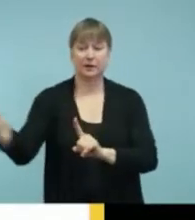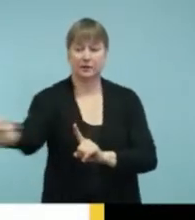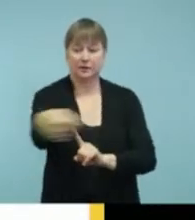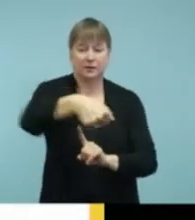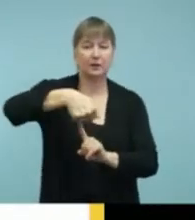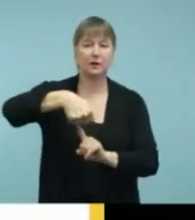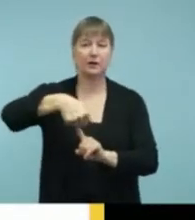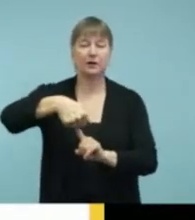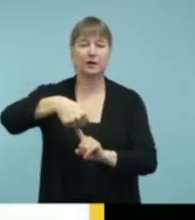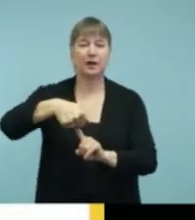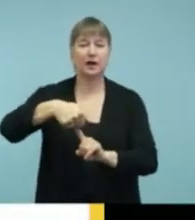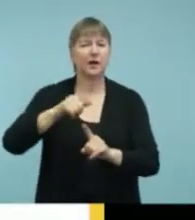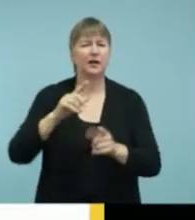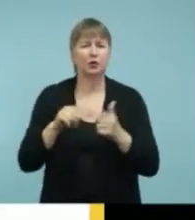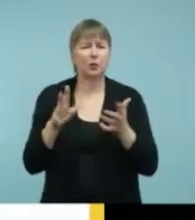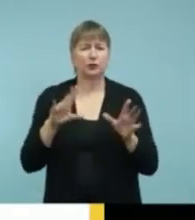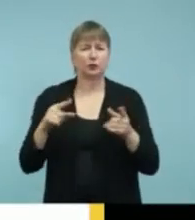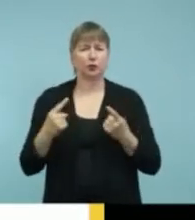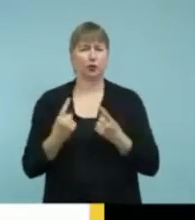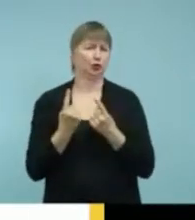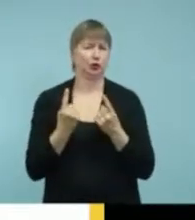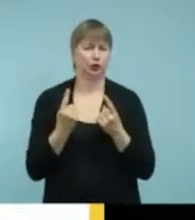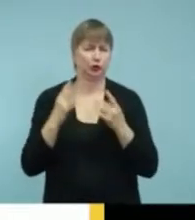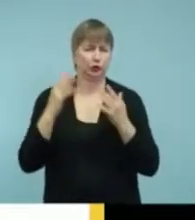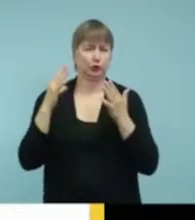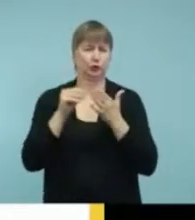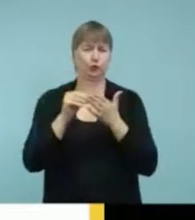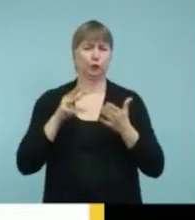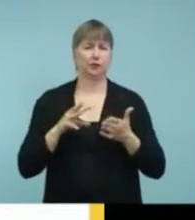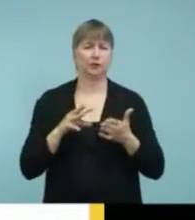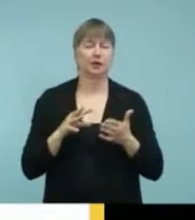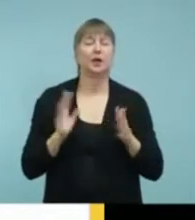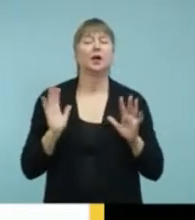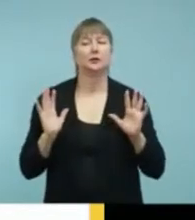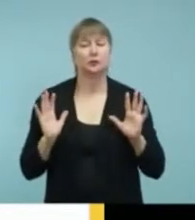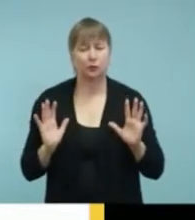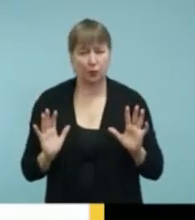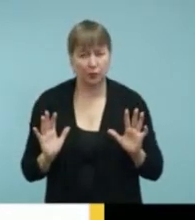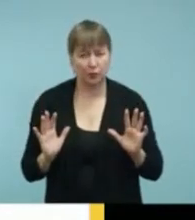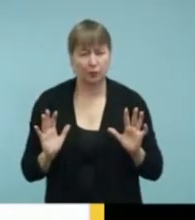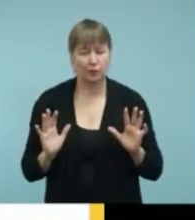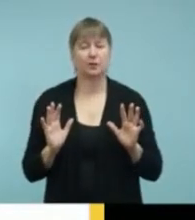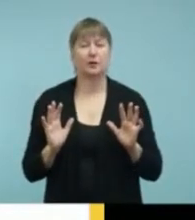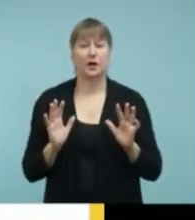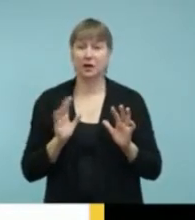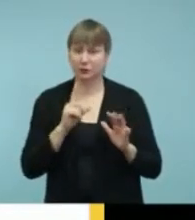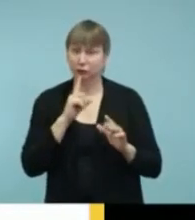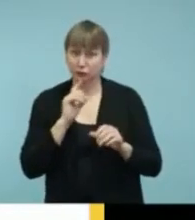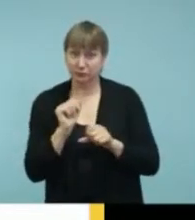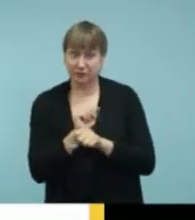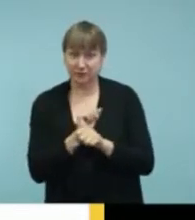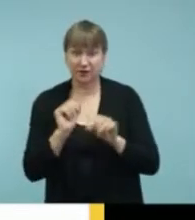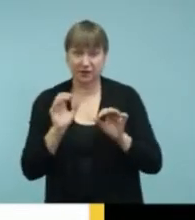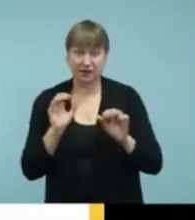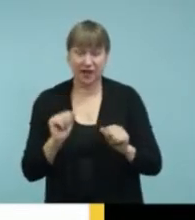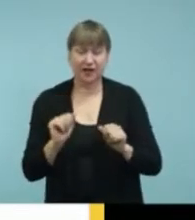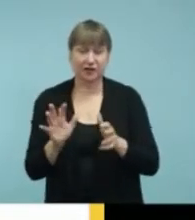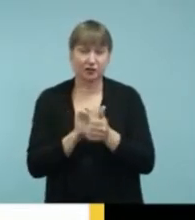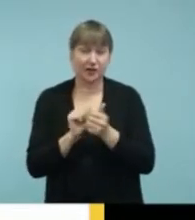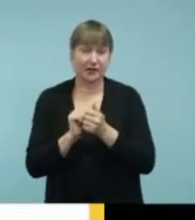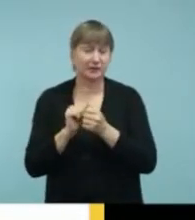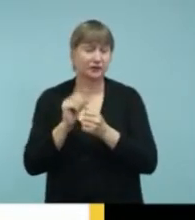impact the student. In those situations, you can actually damage the processor.